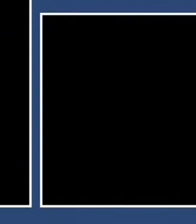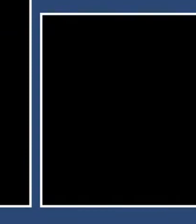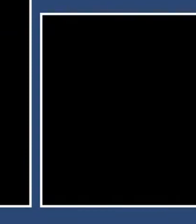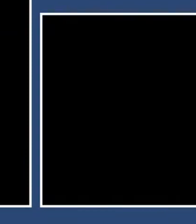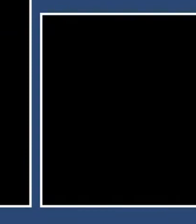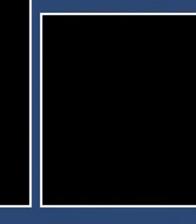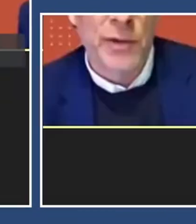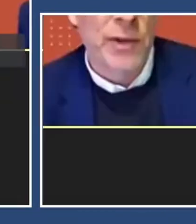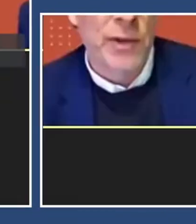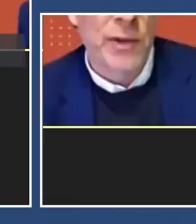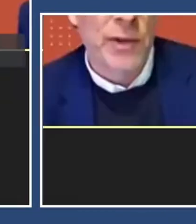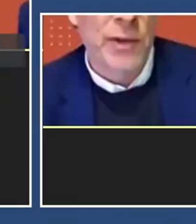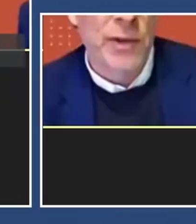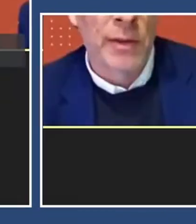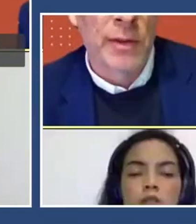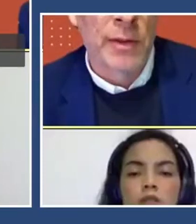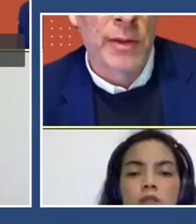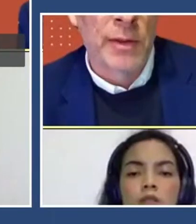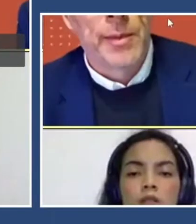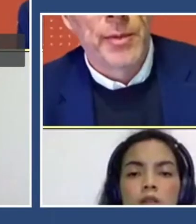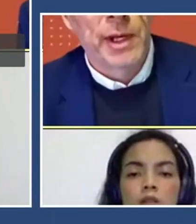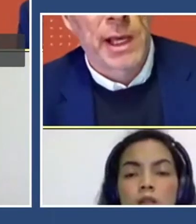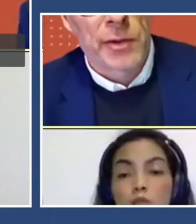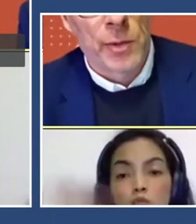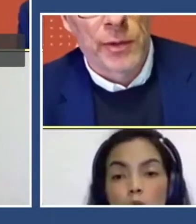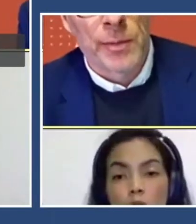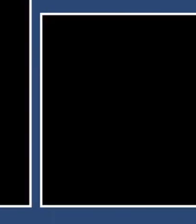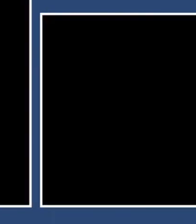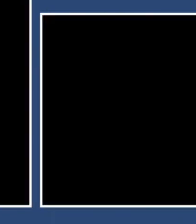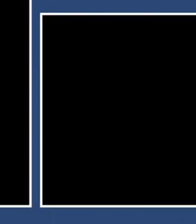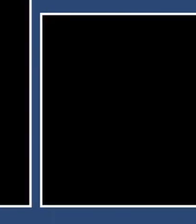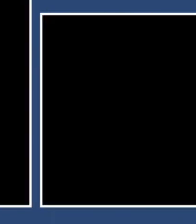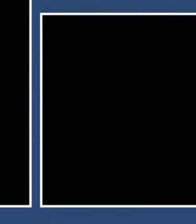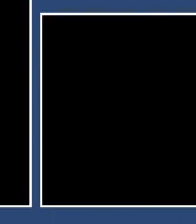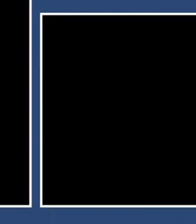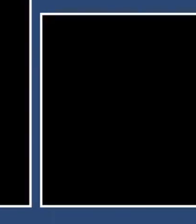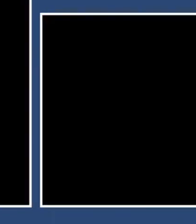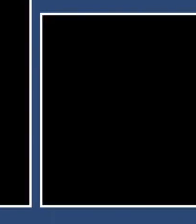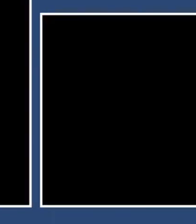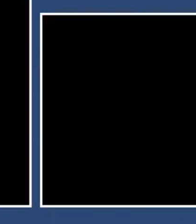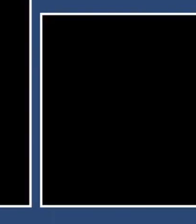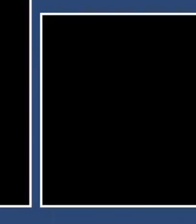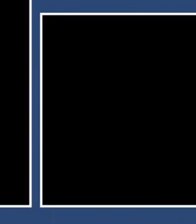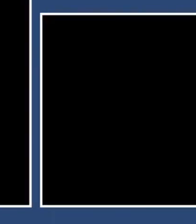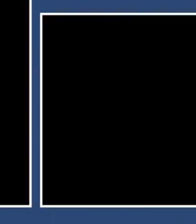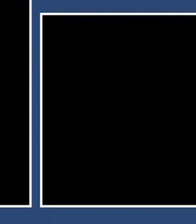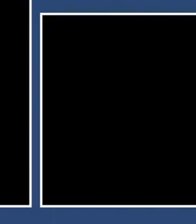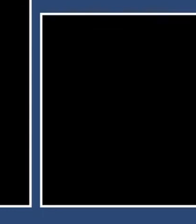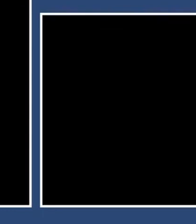and they were dubbed, you know, bloodthirsty outlaws. And so the Melbourne city council wanted to make a monument that